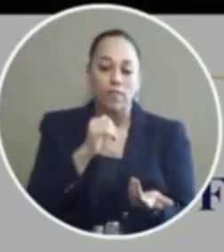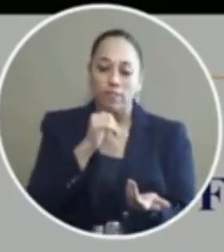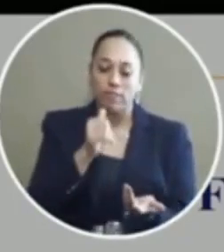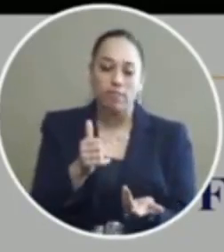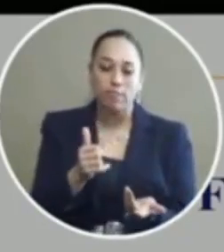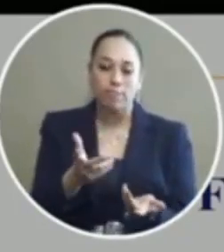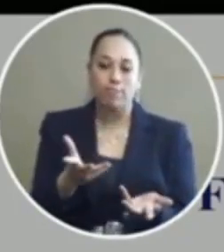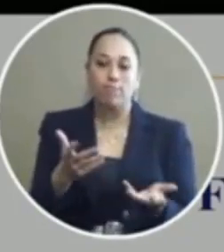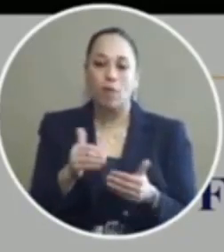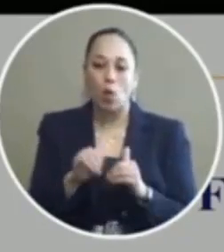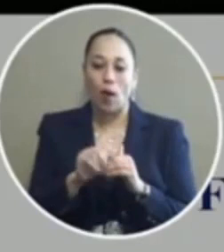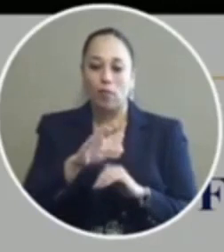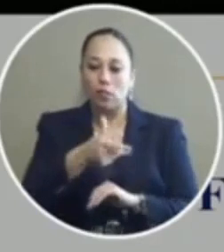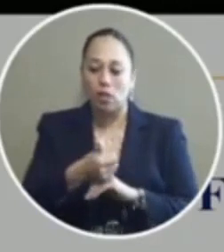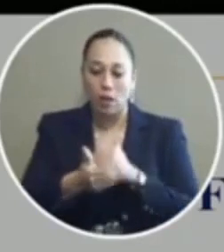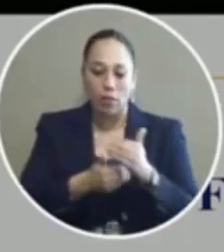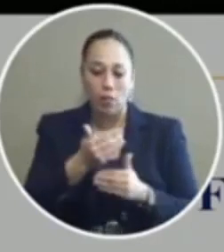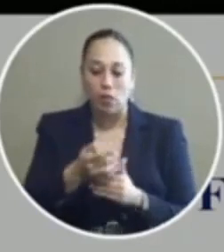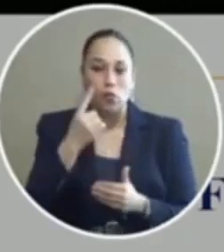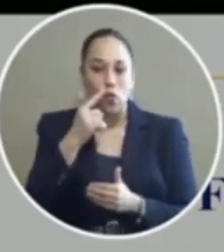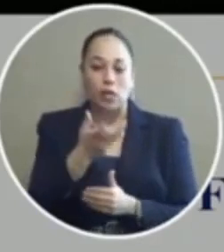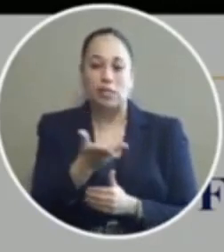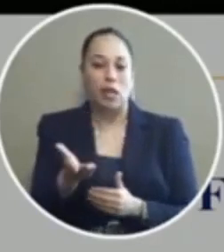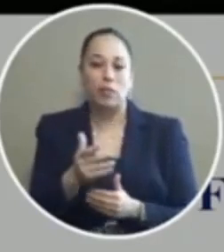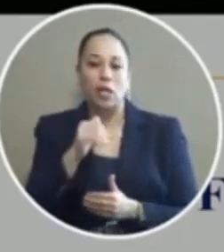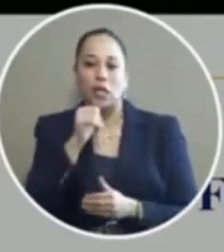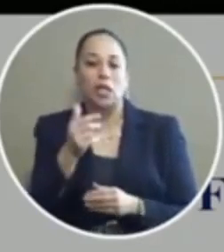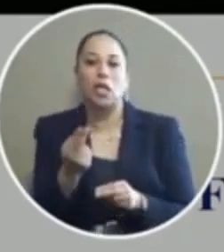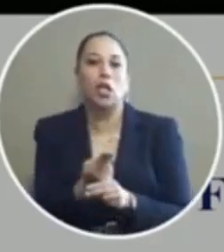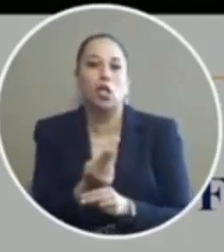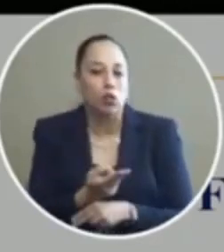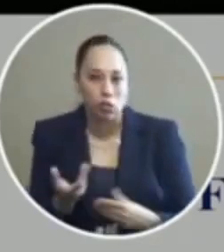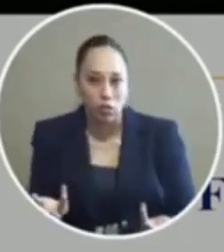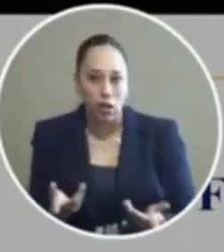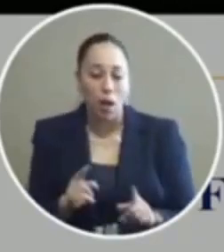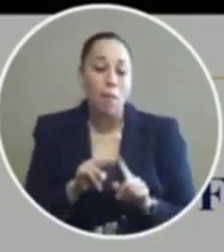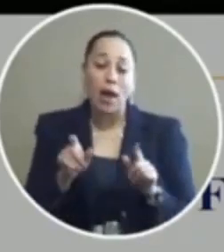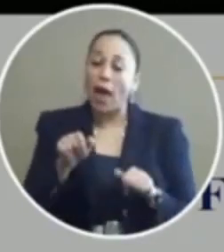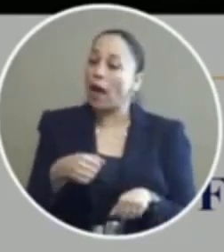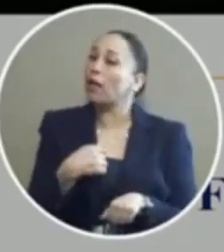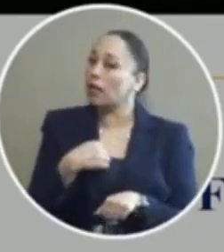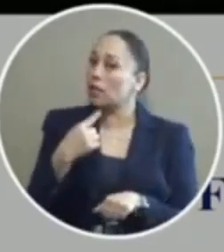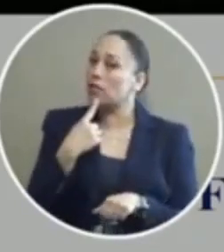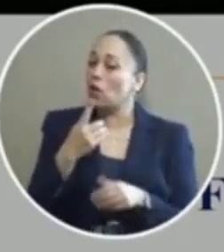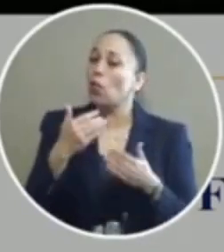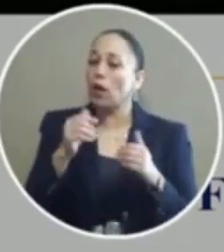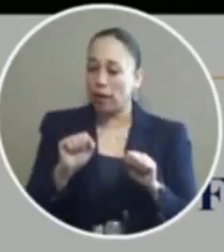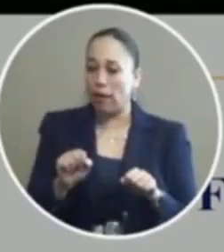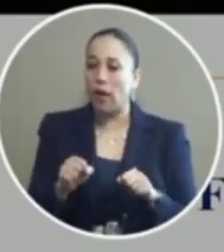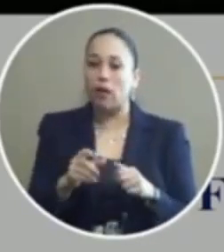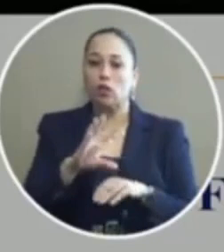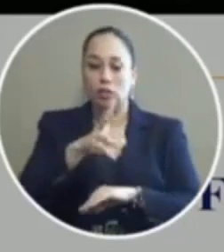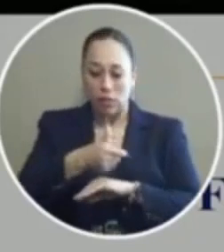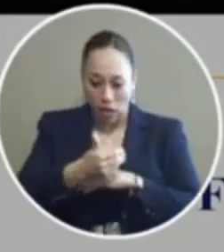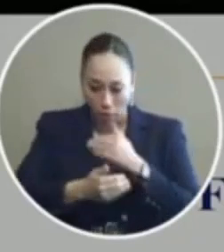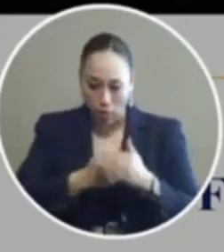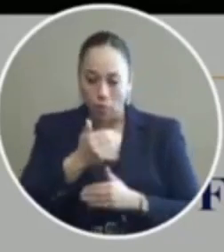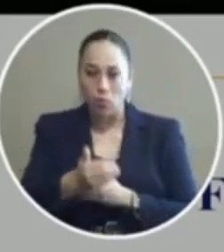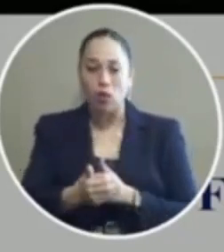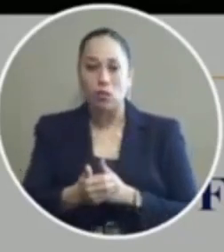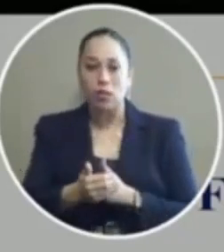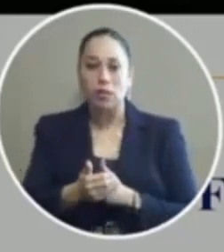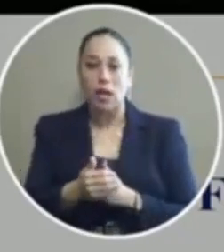sense to set up a process for something that's not going to be used but I can tell you that we do have the ability to set up that process